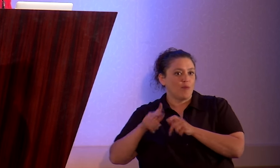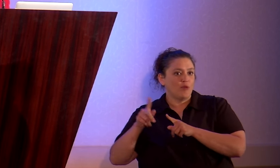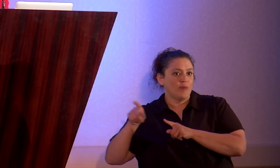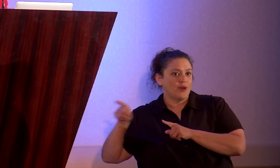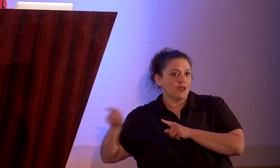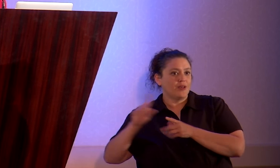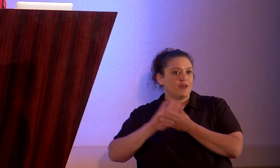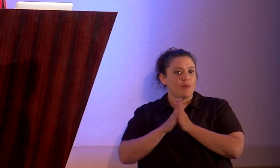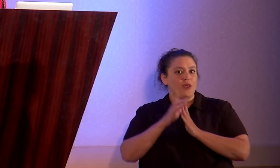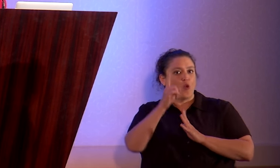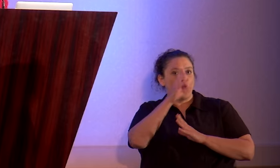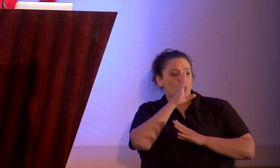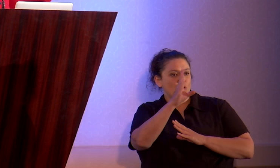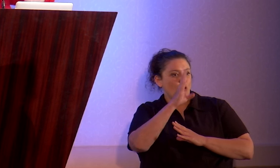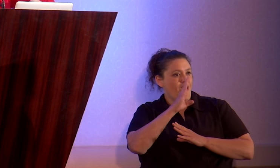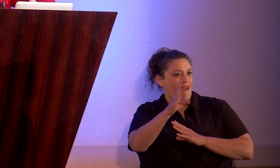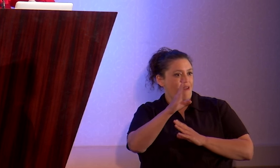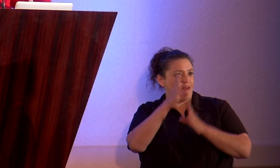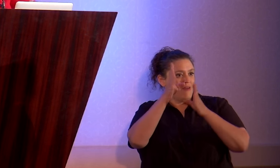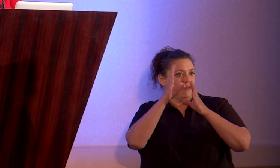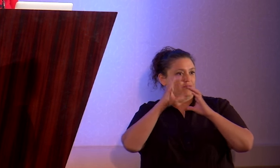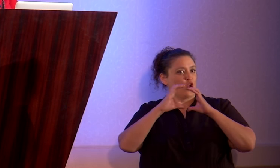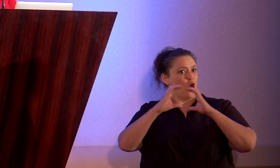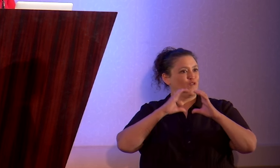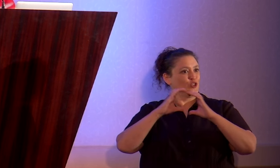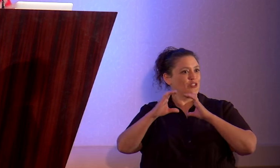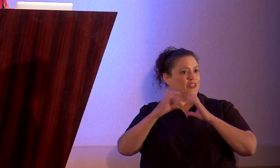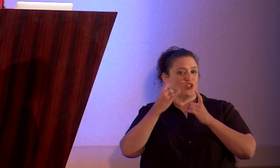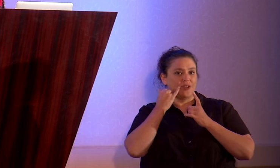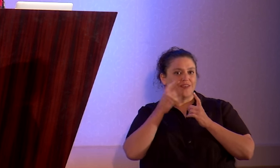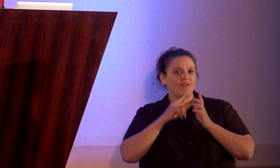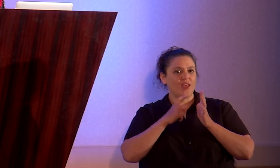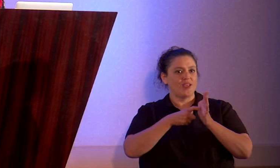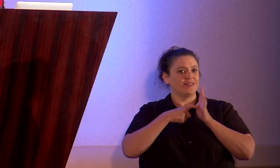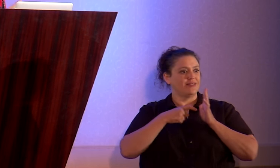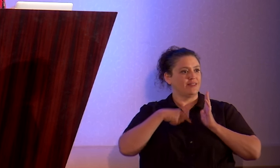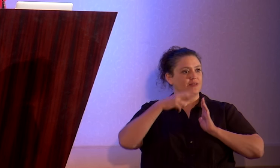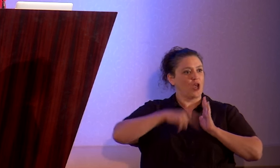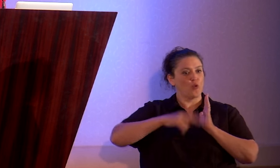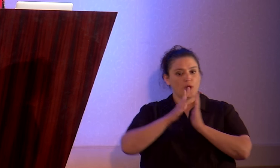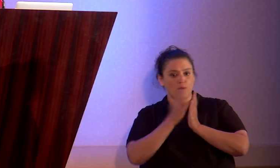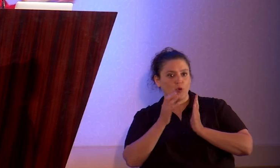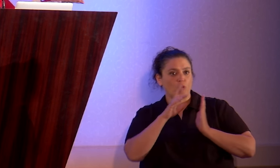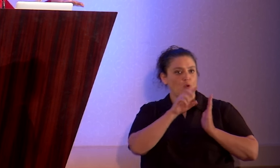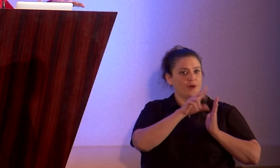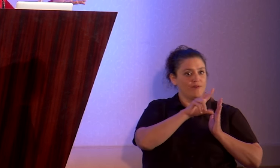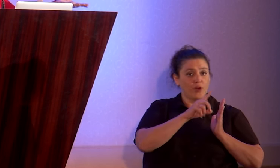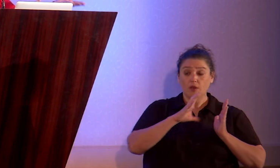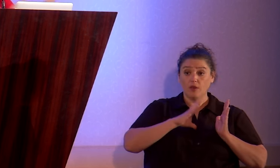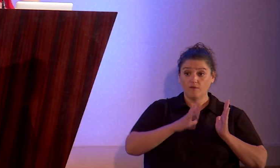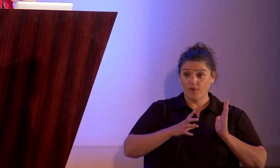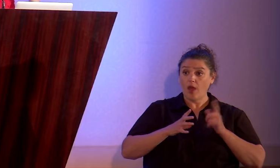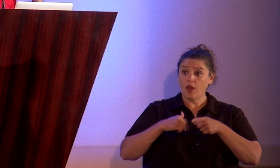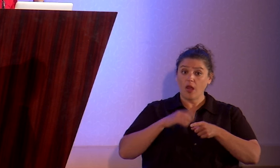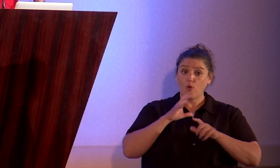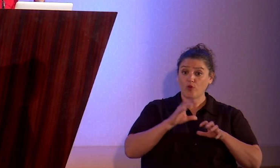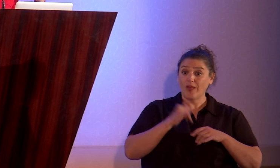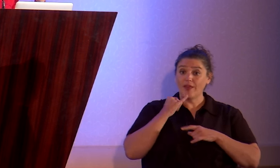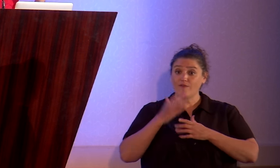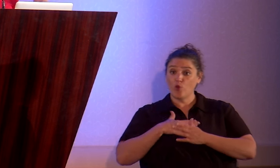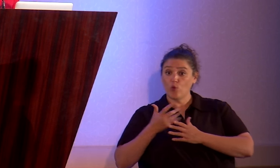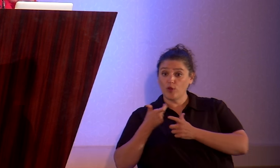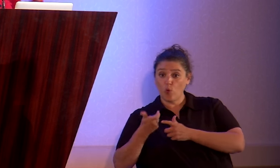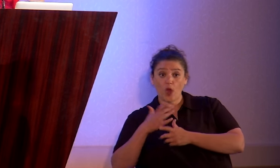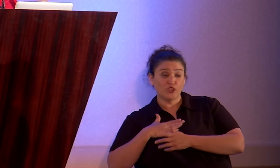one-way conversation. If they insist I read a certain book or watch a DVD, I would only agree if they would be willing to watch one of mine.